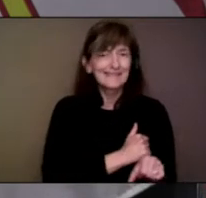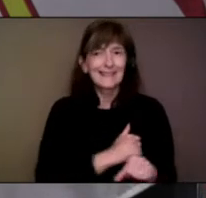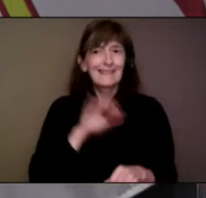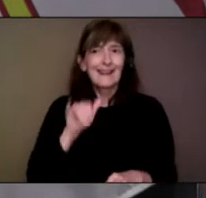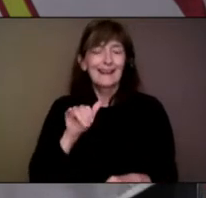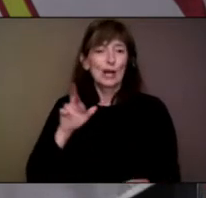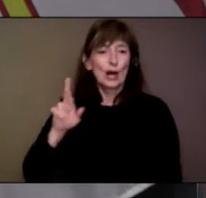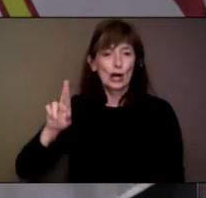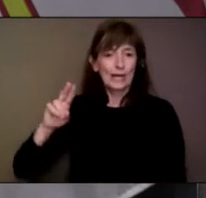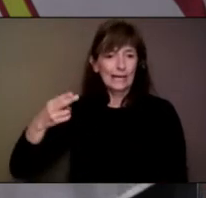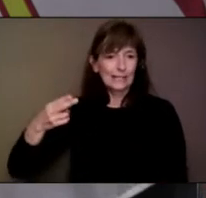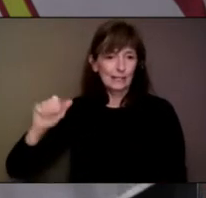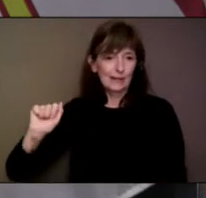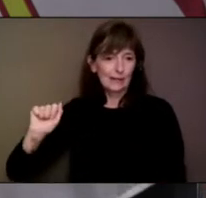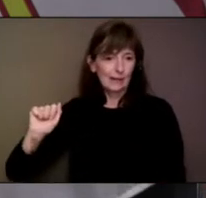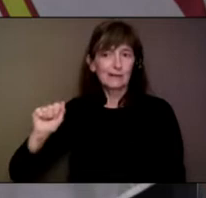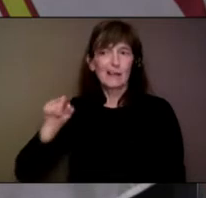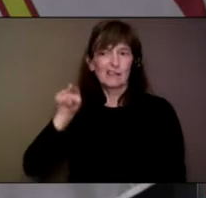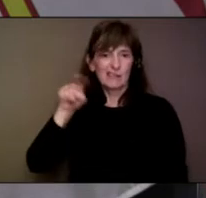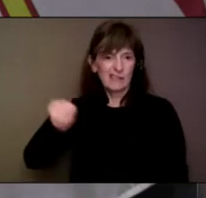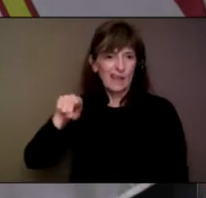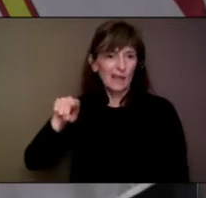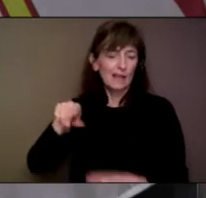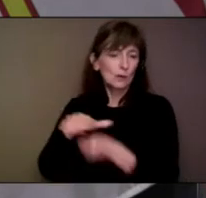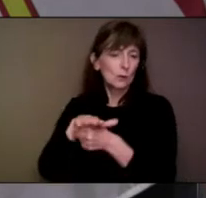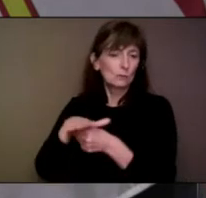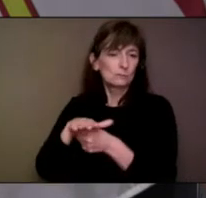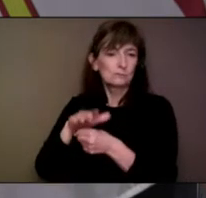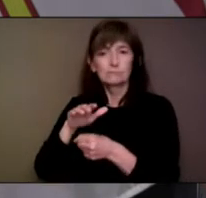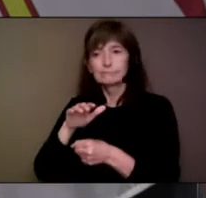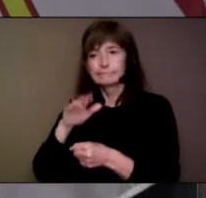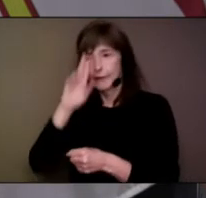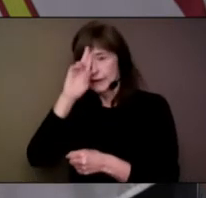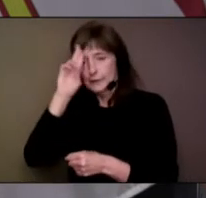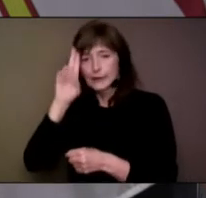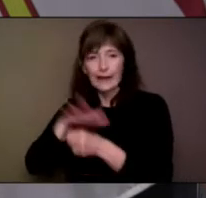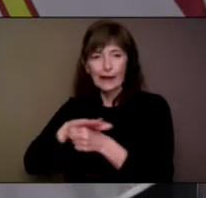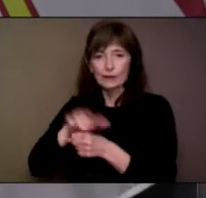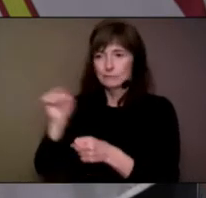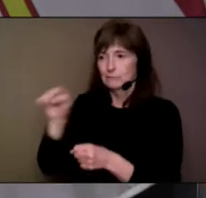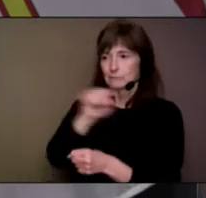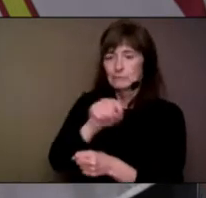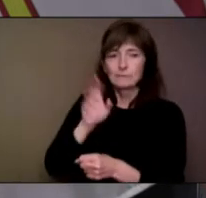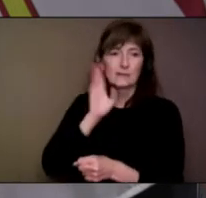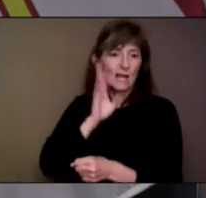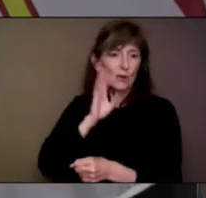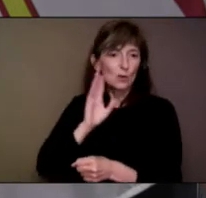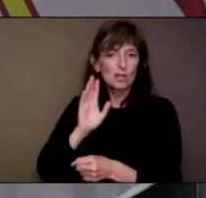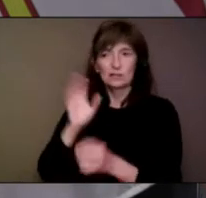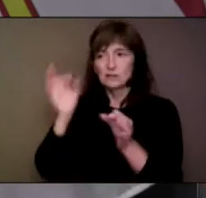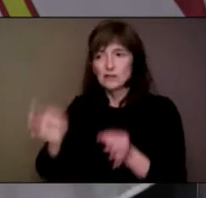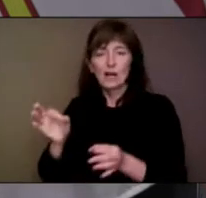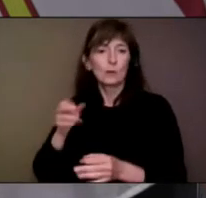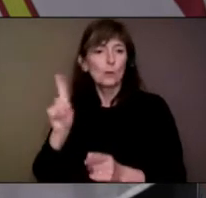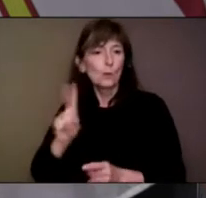I'm sure as time goes on and as we work through things, we'll see more walk-in clinics as time goes on.